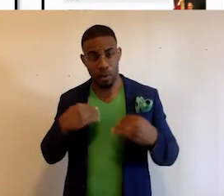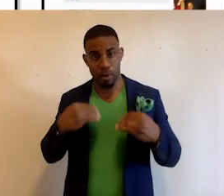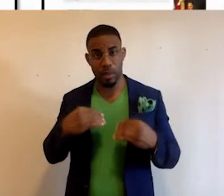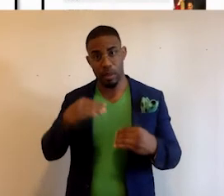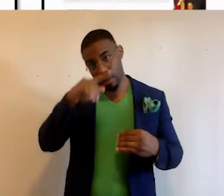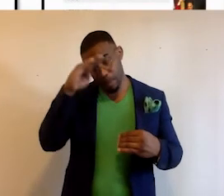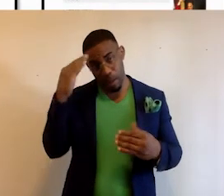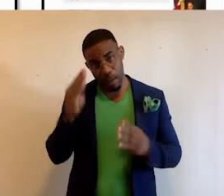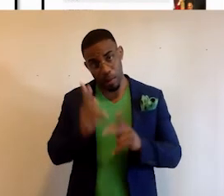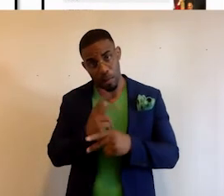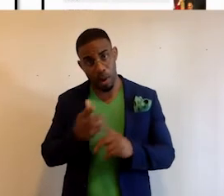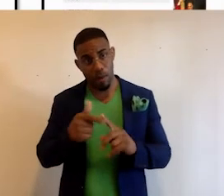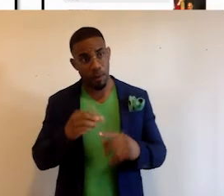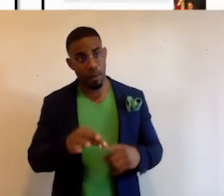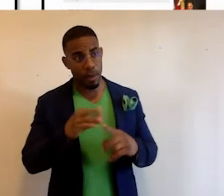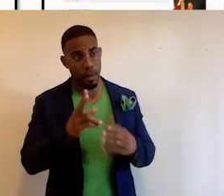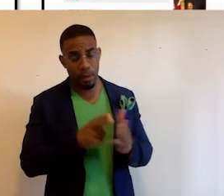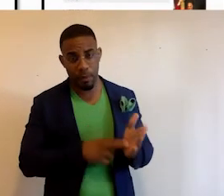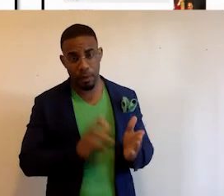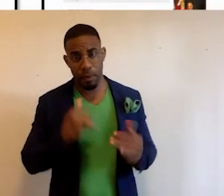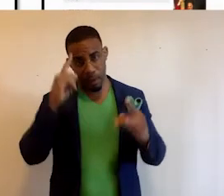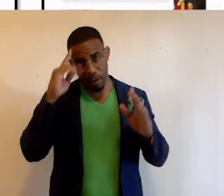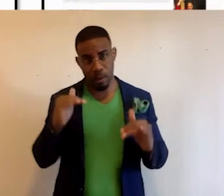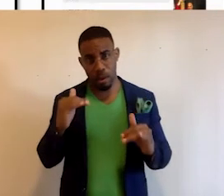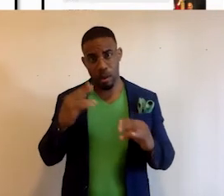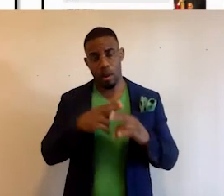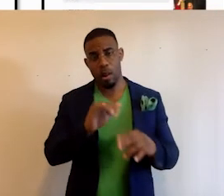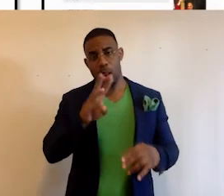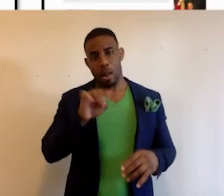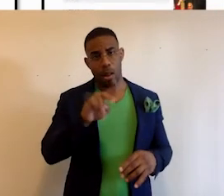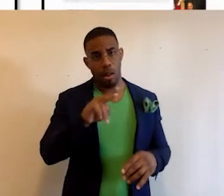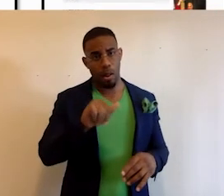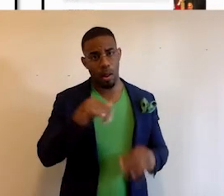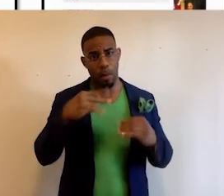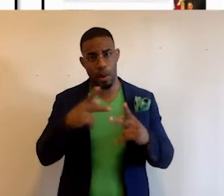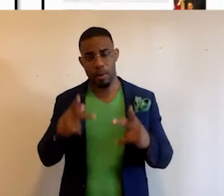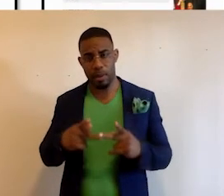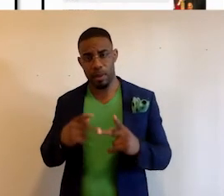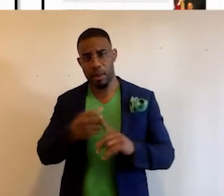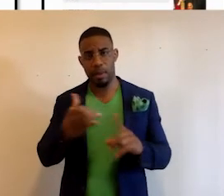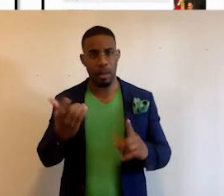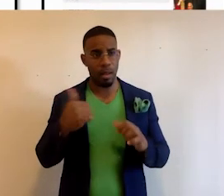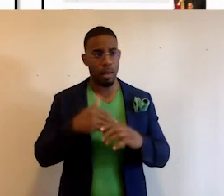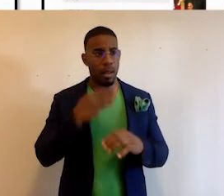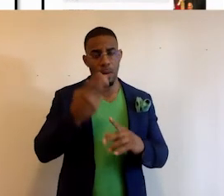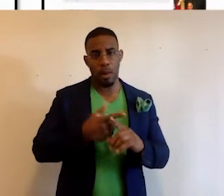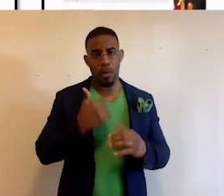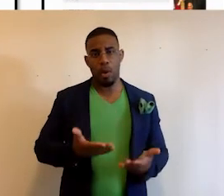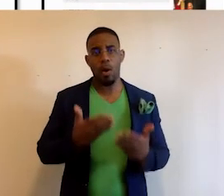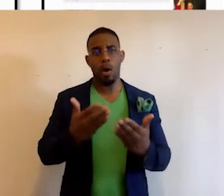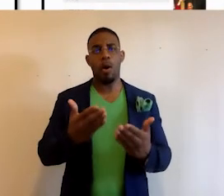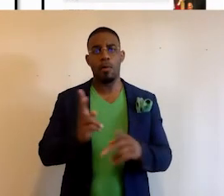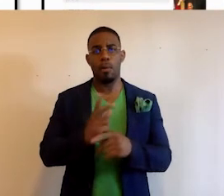black products from particular vendors and we expect to call that Wakanda marketplace and expand that in the coming months as we offer